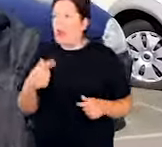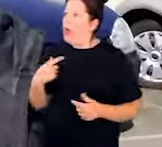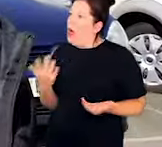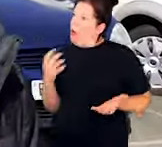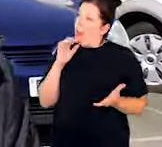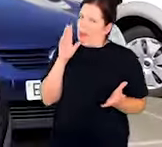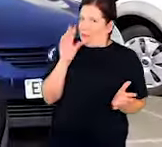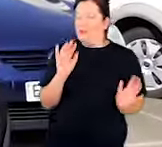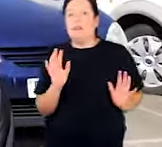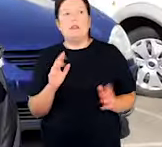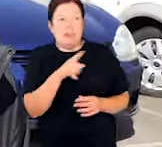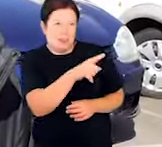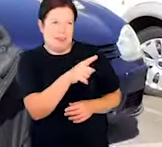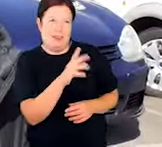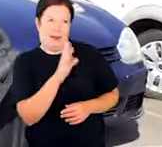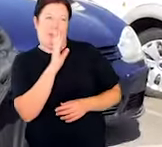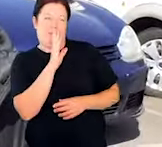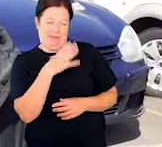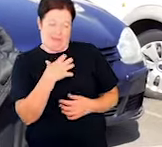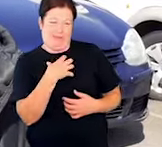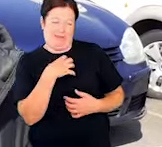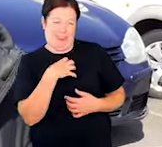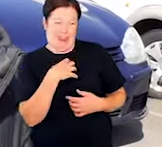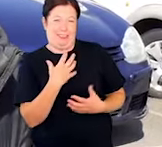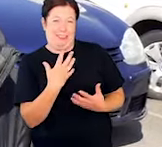won't tell him, will you? Yeah, because he's scared.